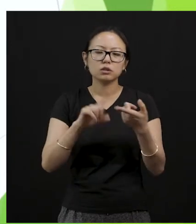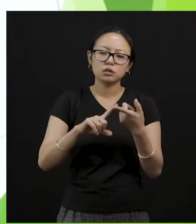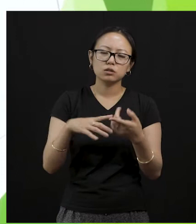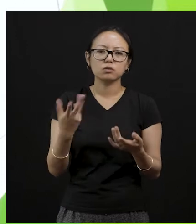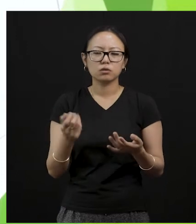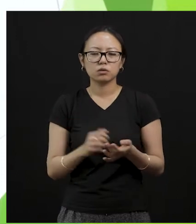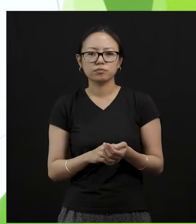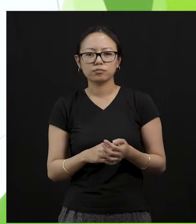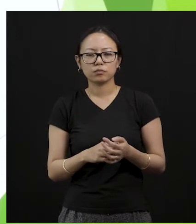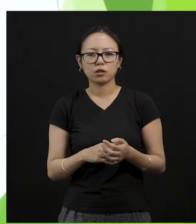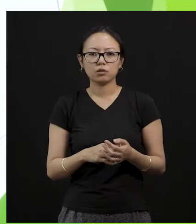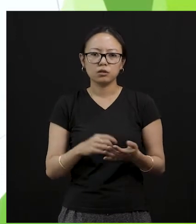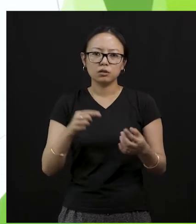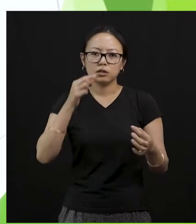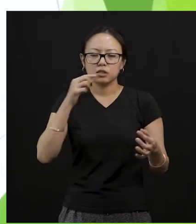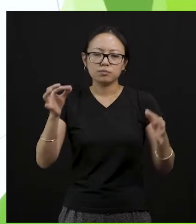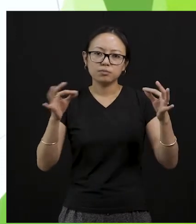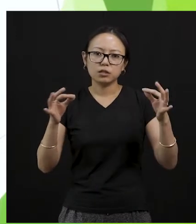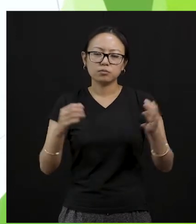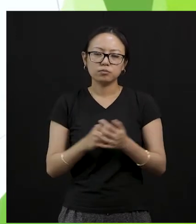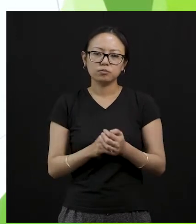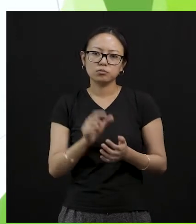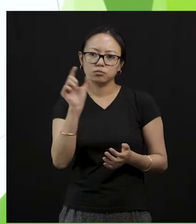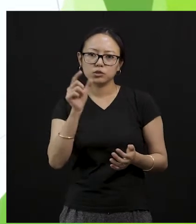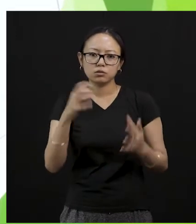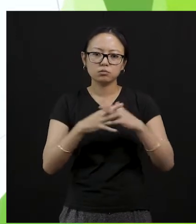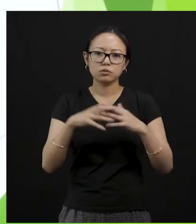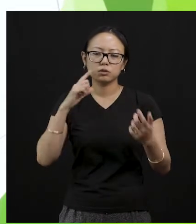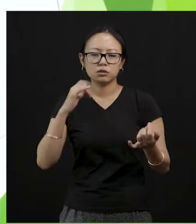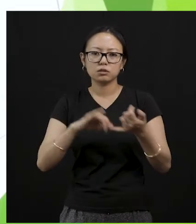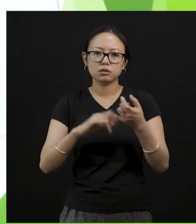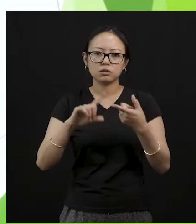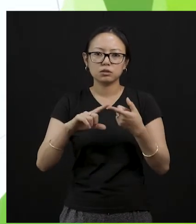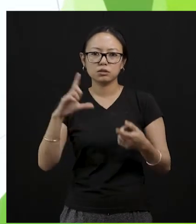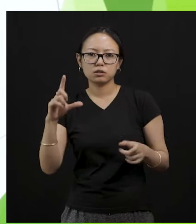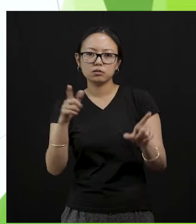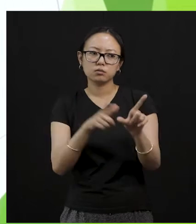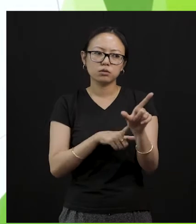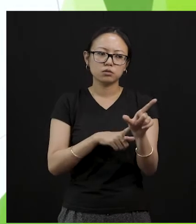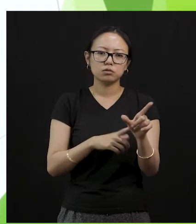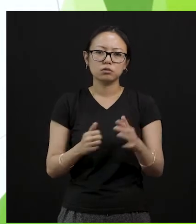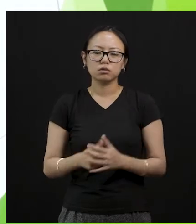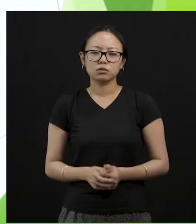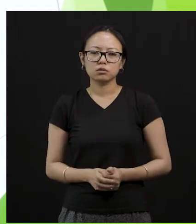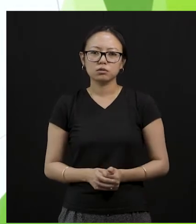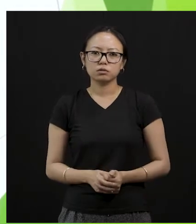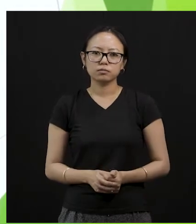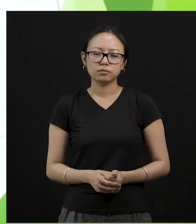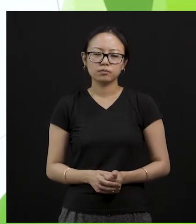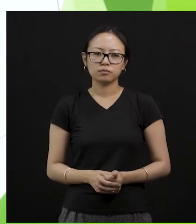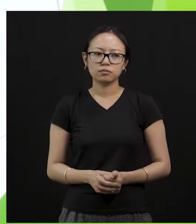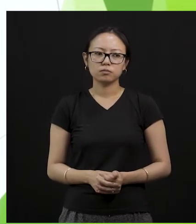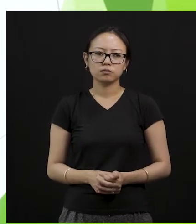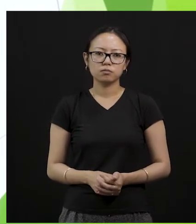you know, action of yours is gonna help protect the environment. Don't you think that's a superhero act?